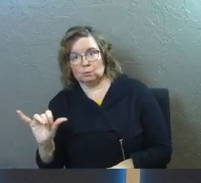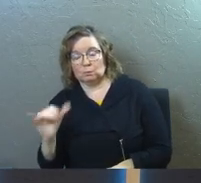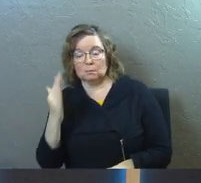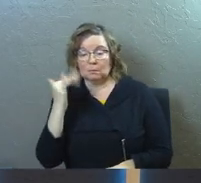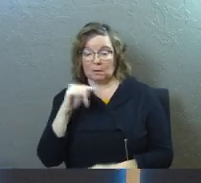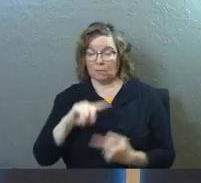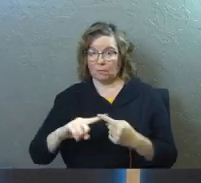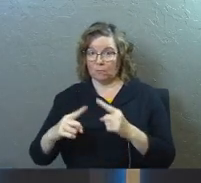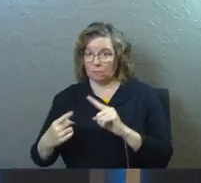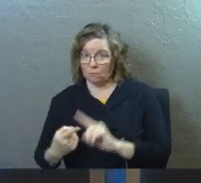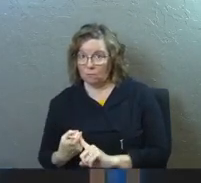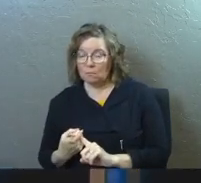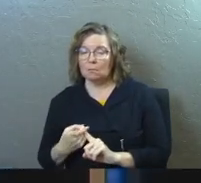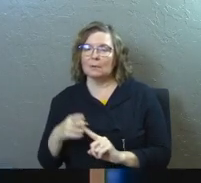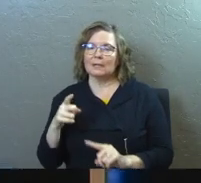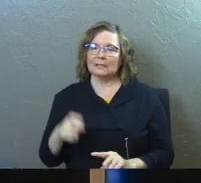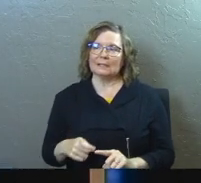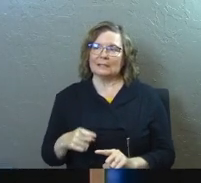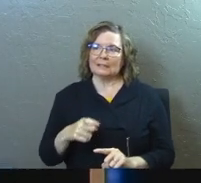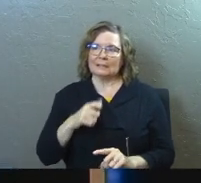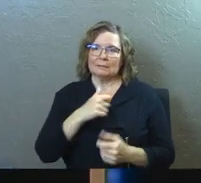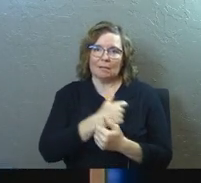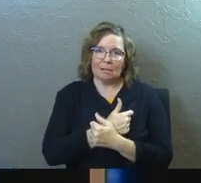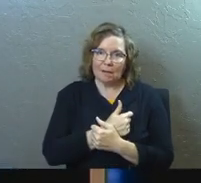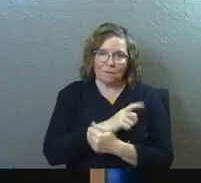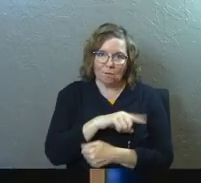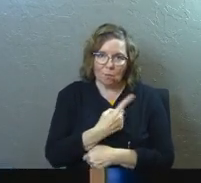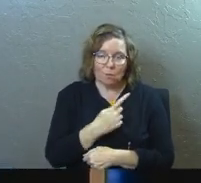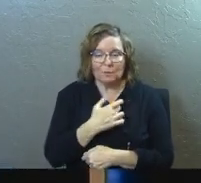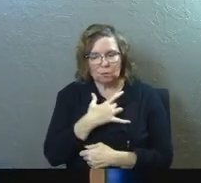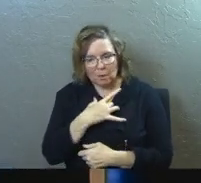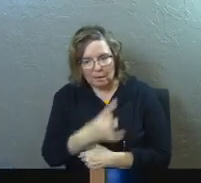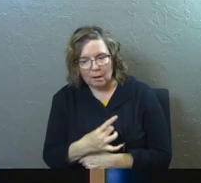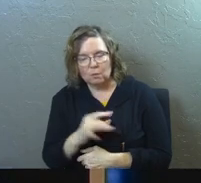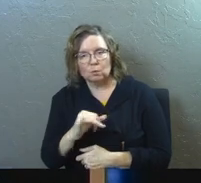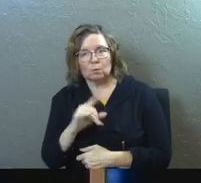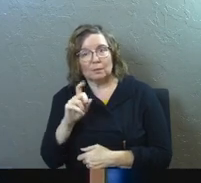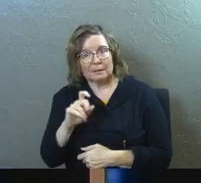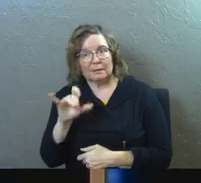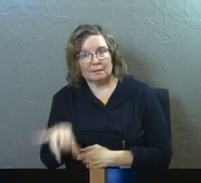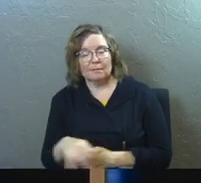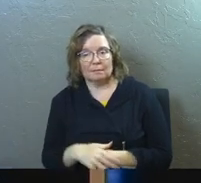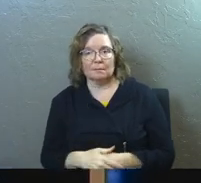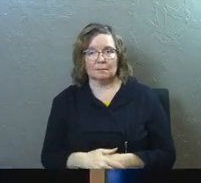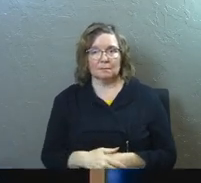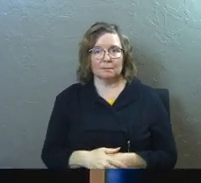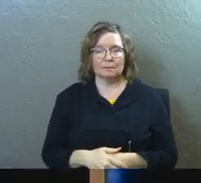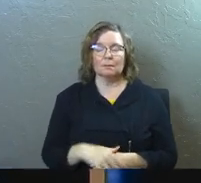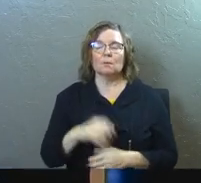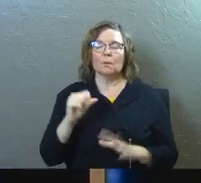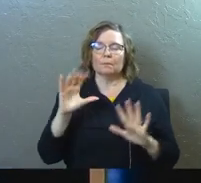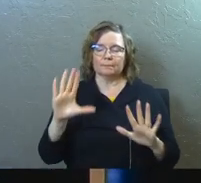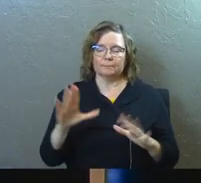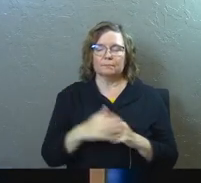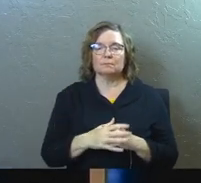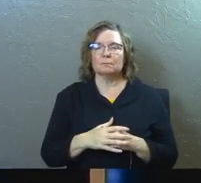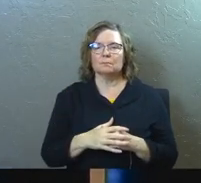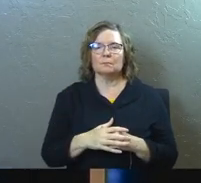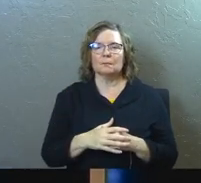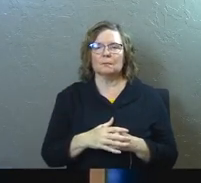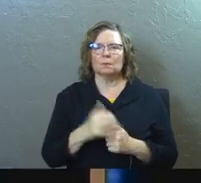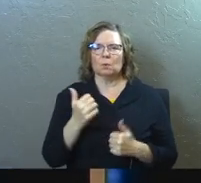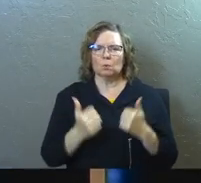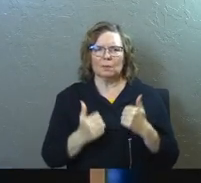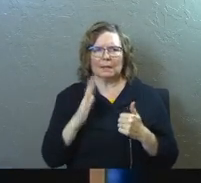Because in our friendships, we need to not just love, we need to like as well because we all need that. And so what will